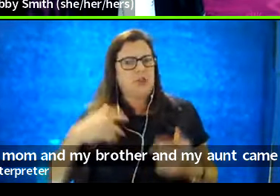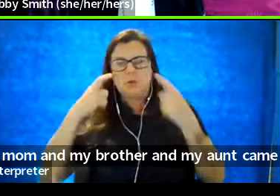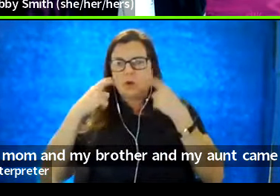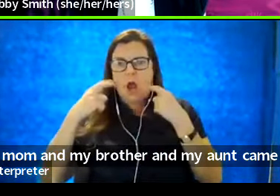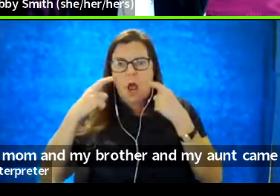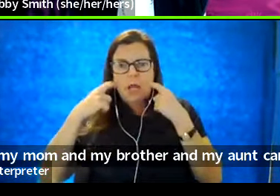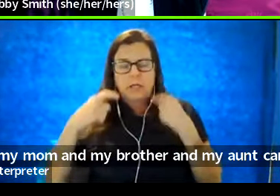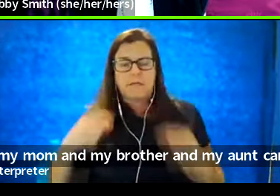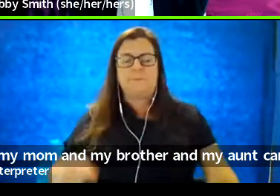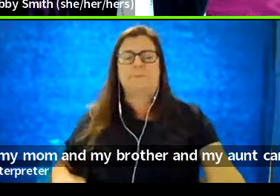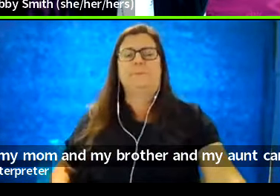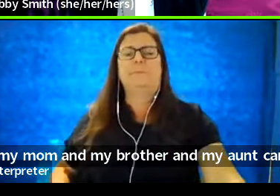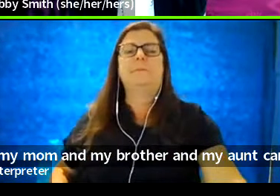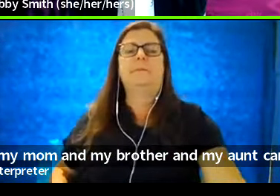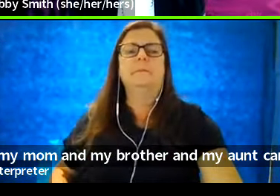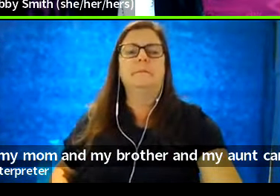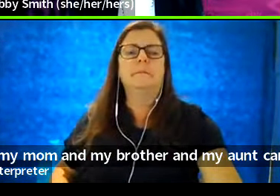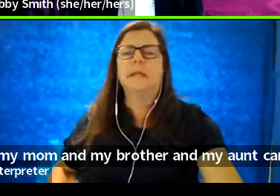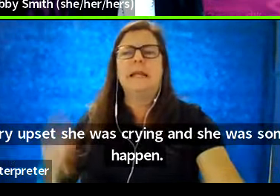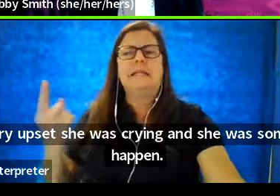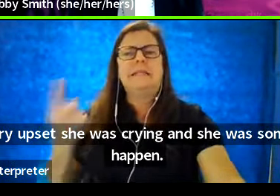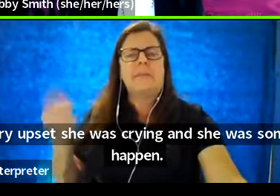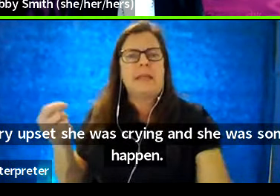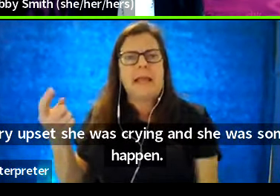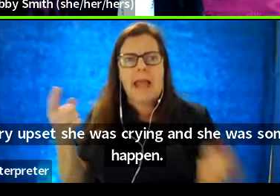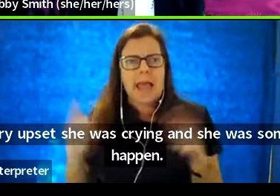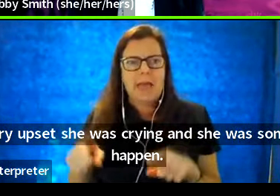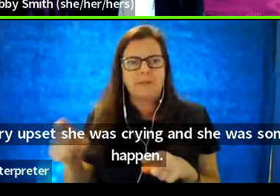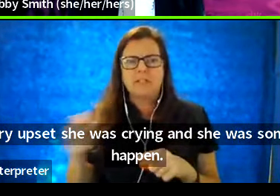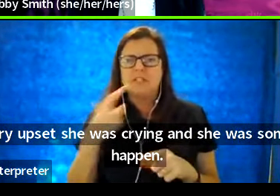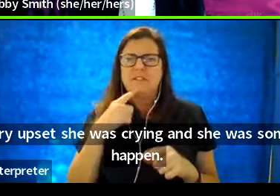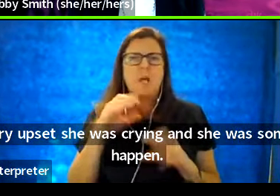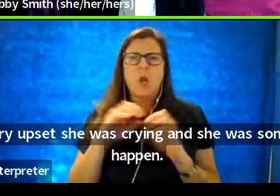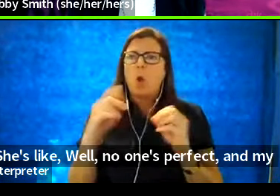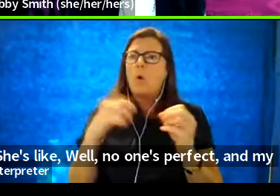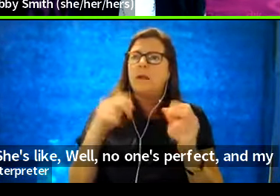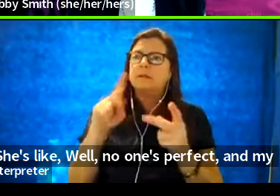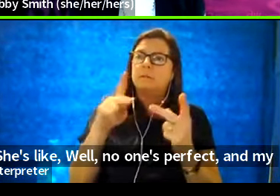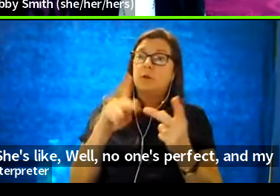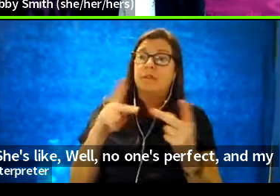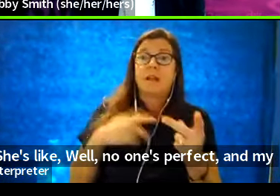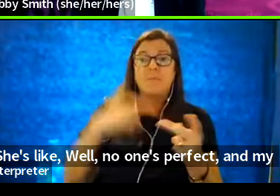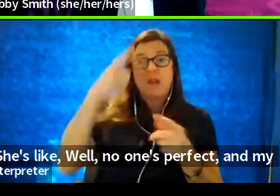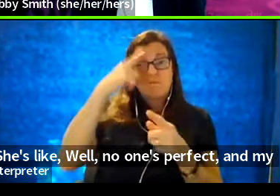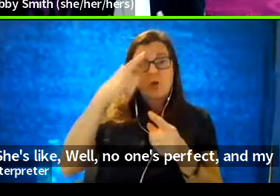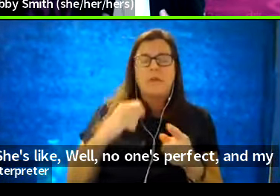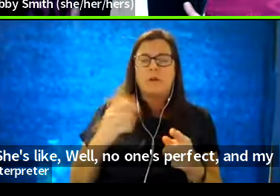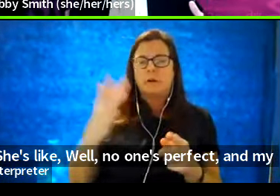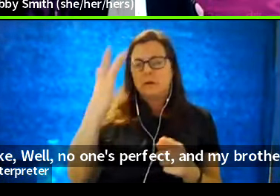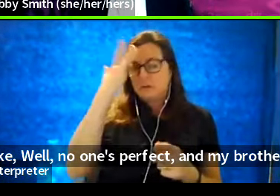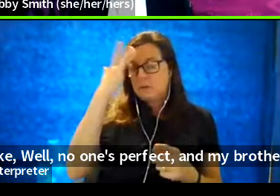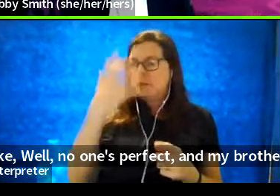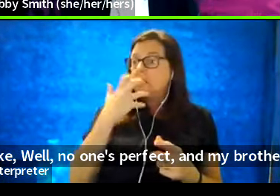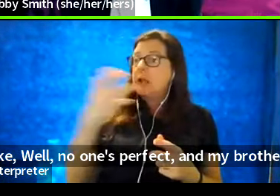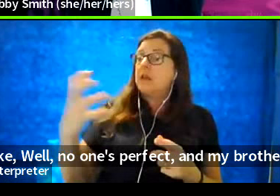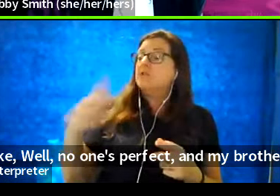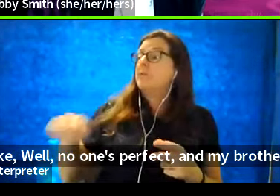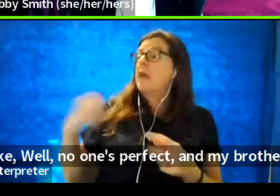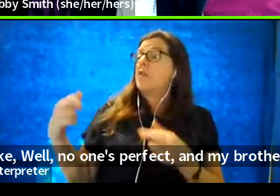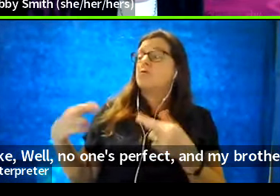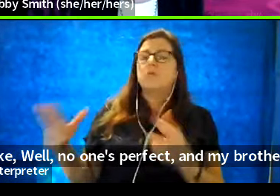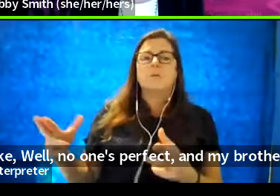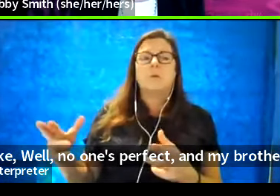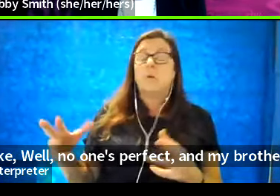and she was, something happened. She's like, well, no one's perfect. And my brother, who's so funny yells from the other room,